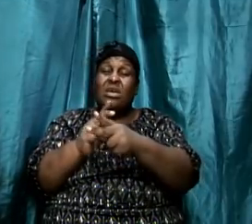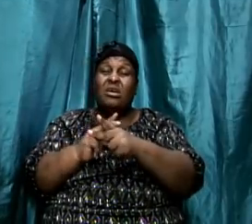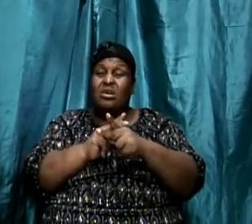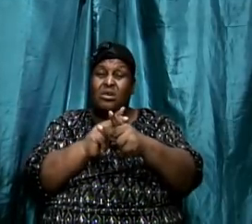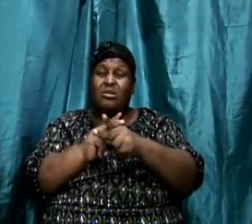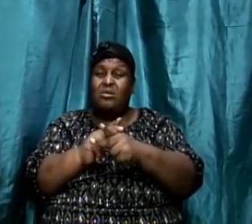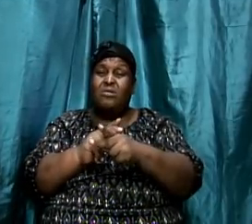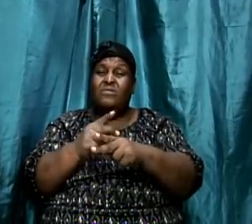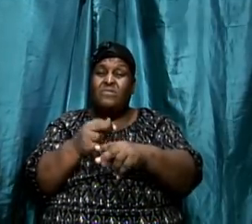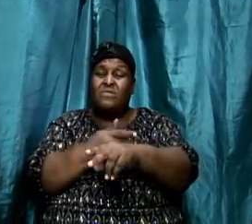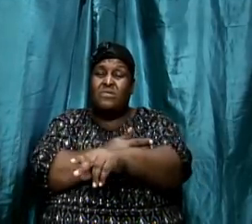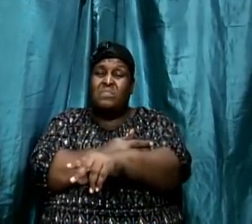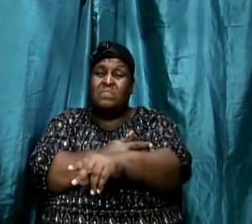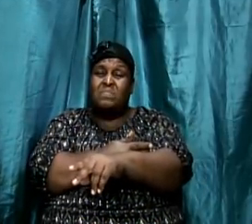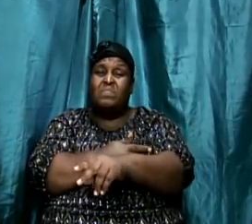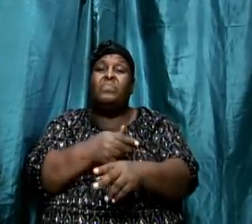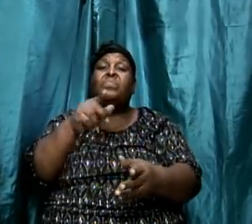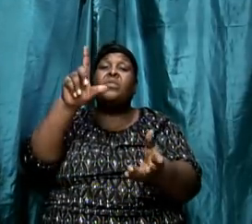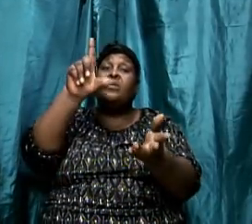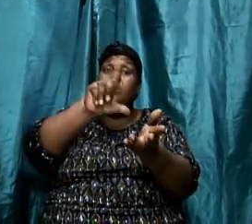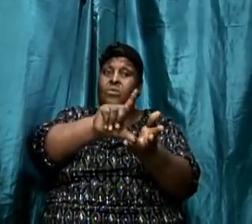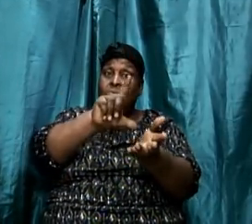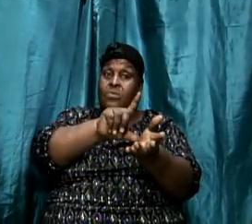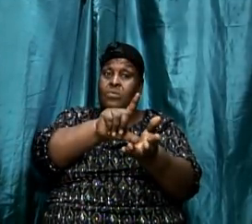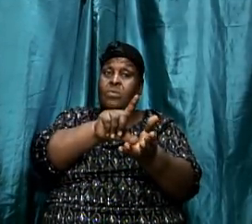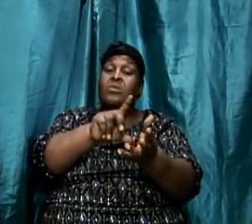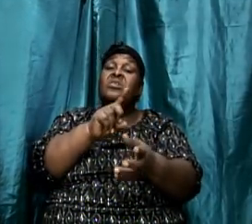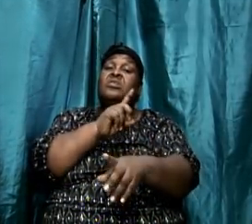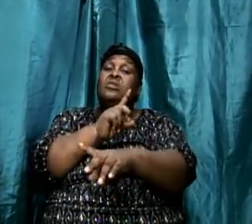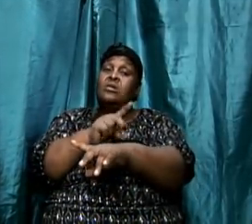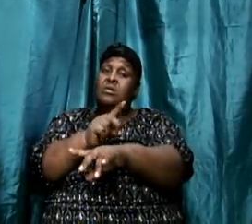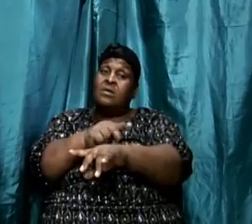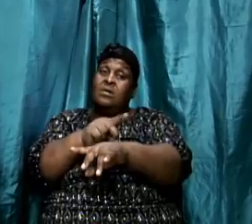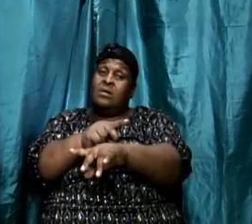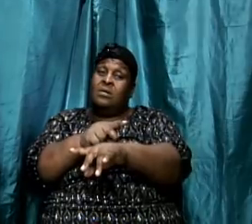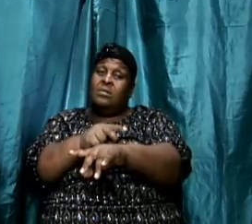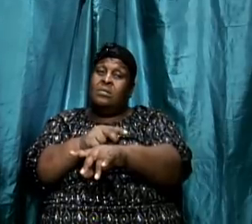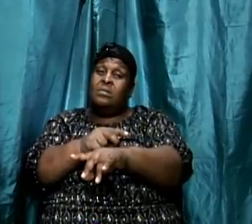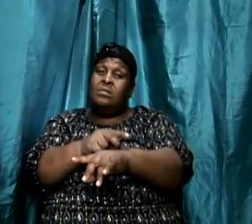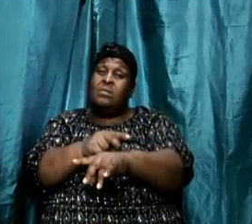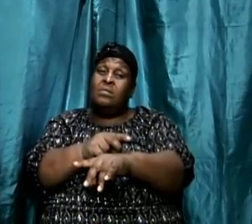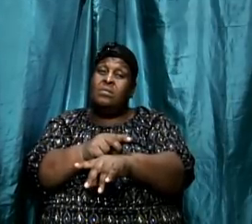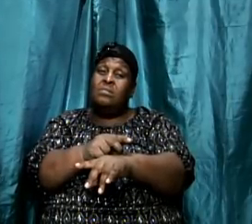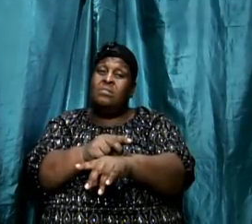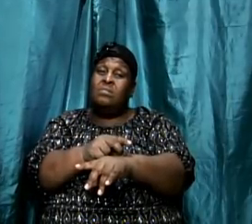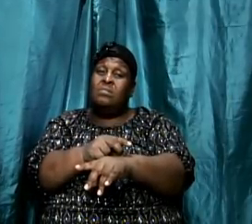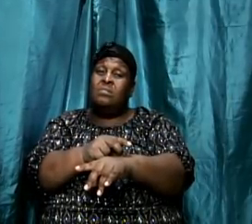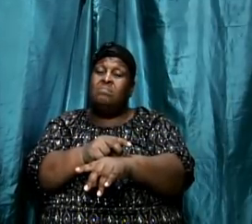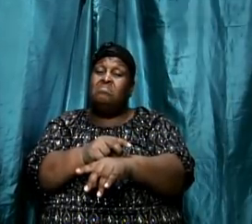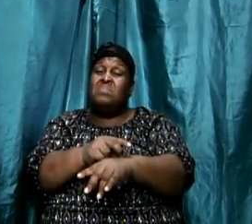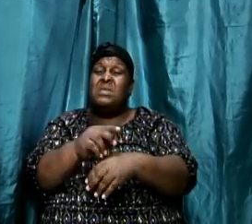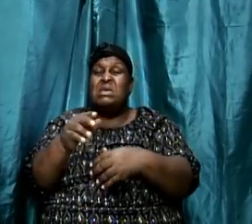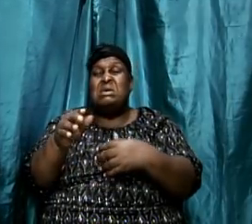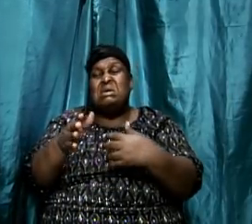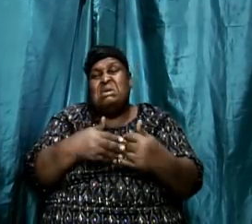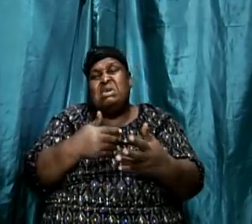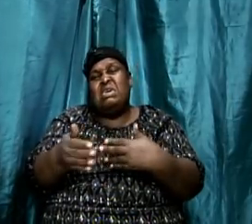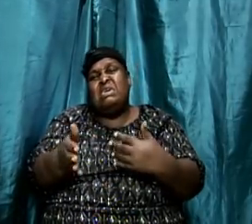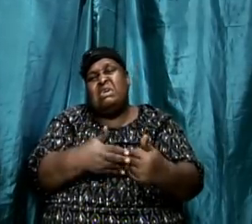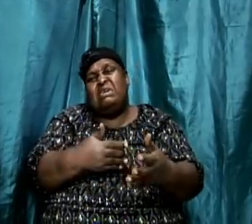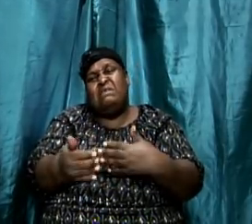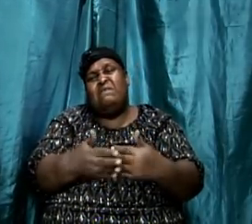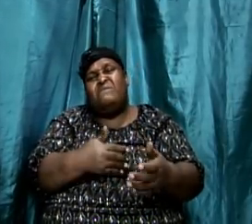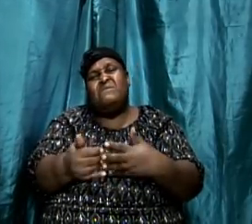a physician and by the way, Luke was not a disciple of Jesus Christ. Even though we have Matthew, Luke,